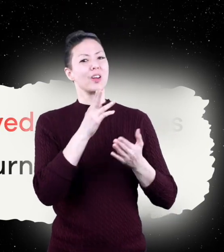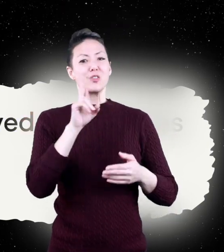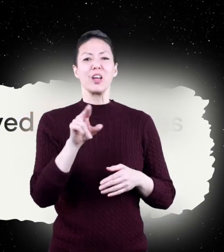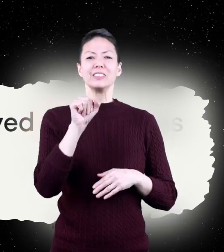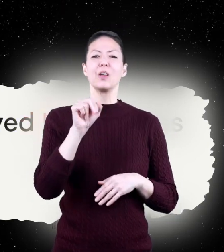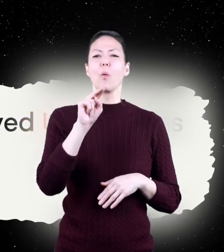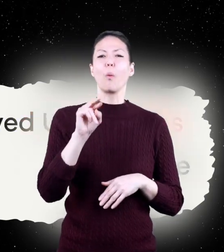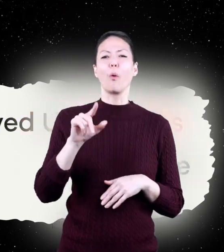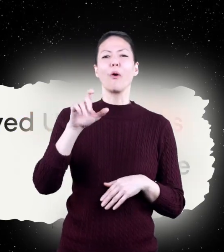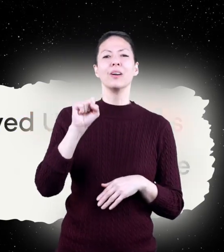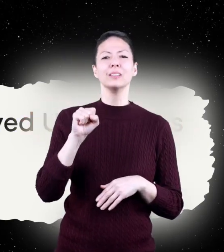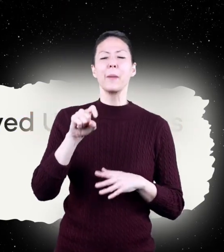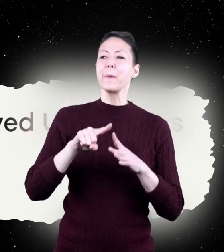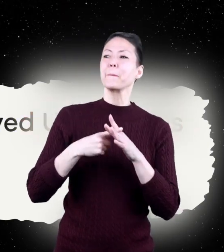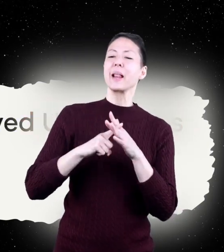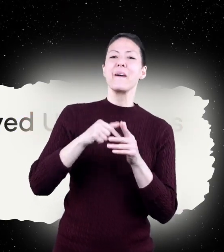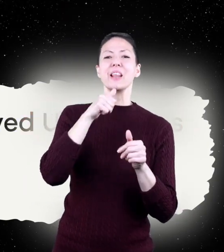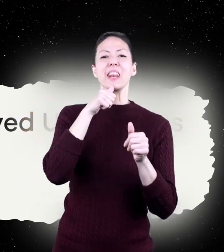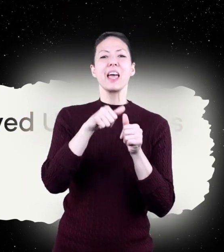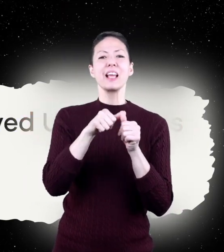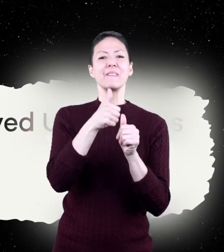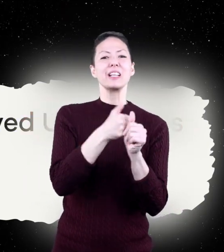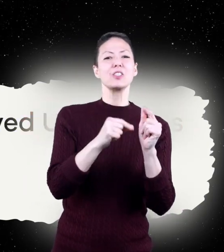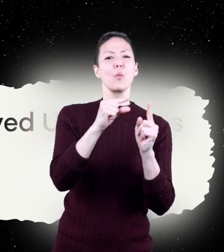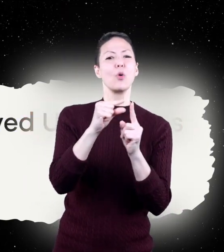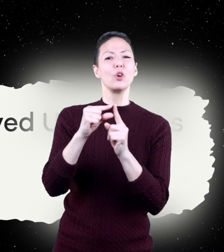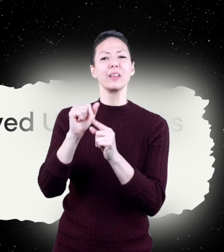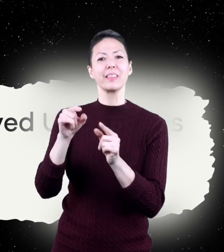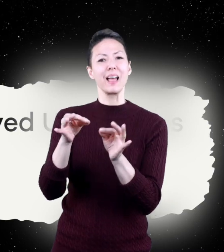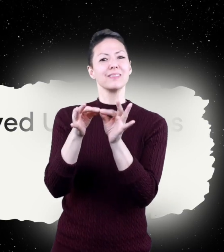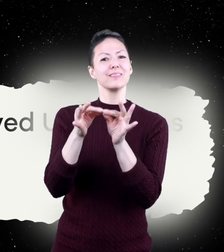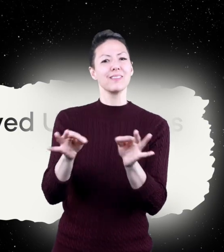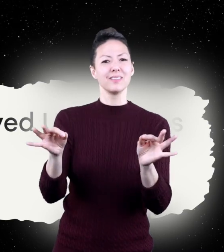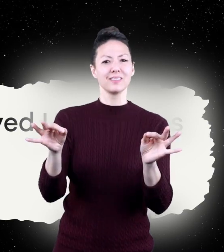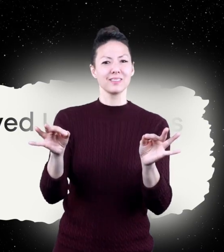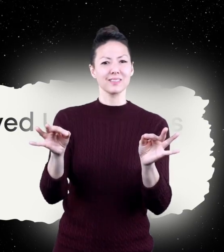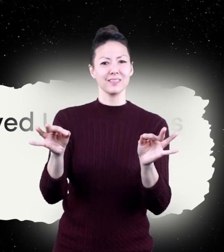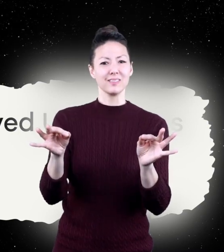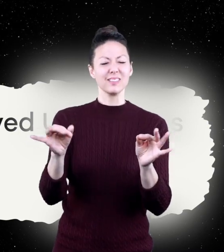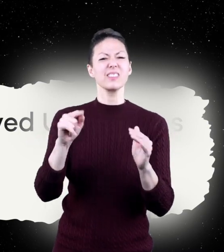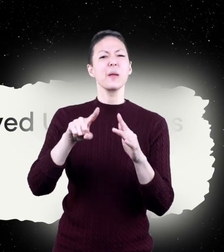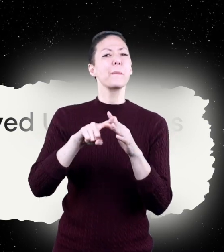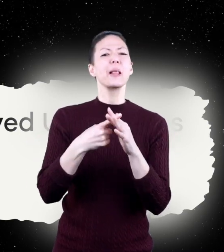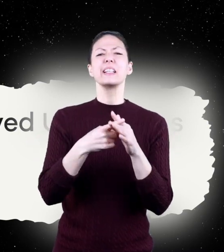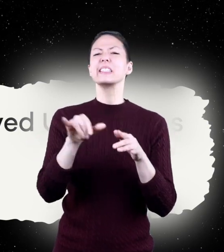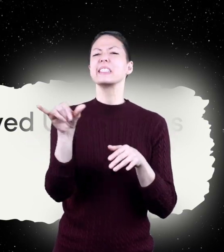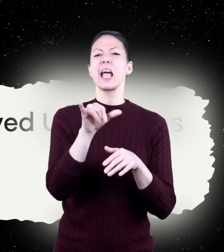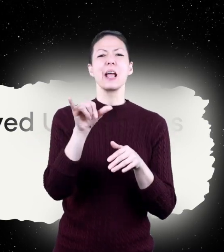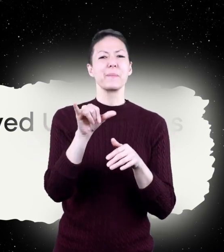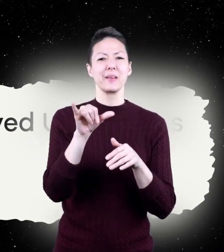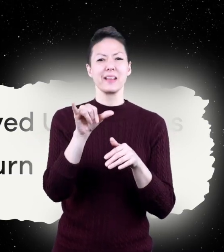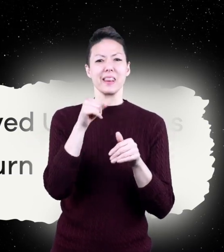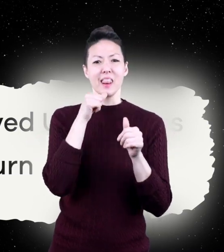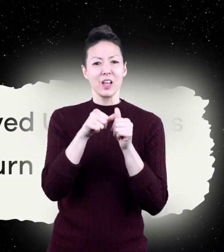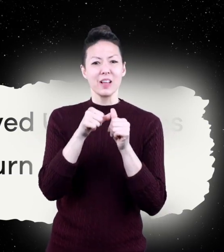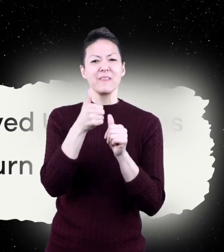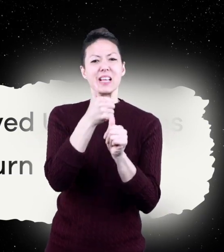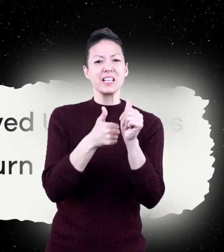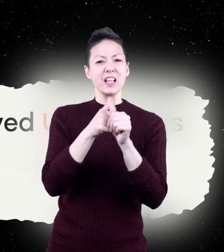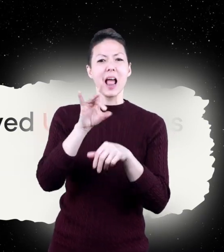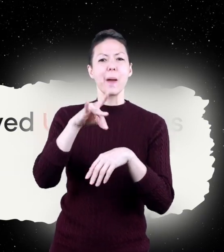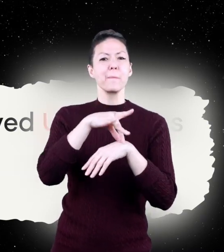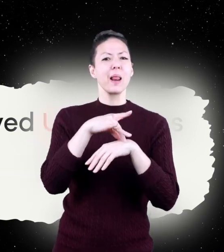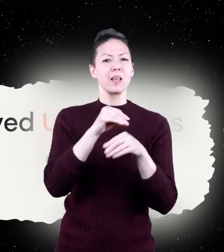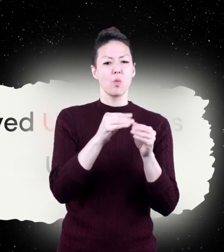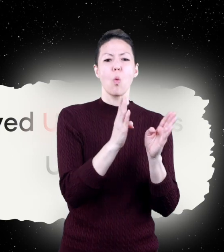served us noodles. The beginning letter of each word in this sentence is the same beginning letter as